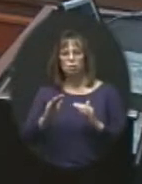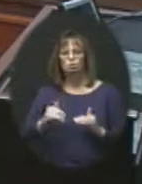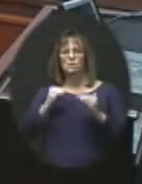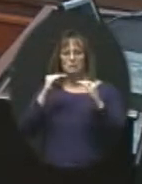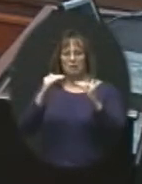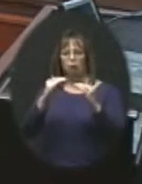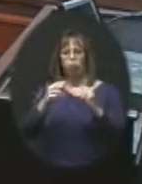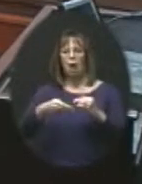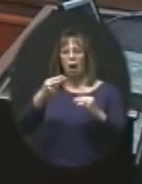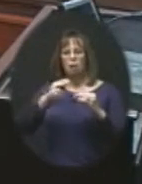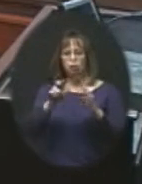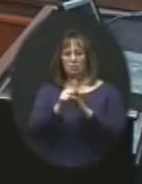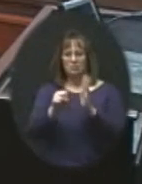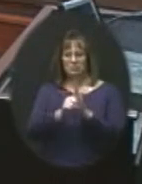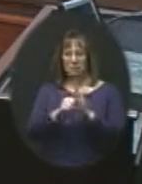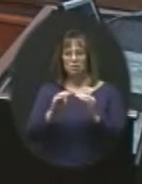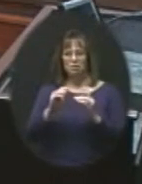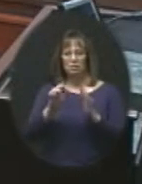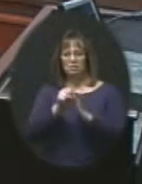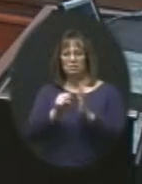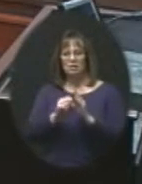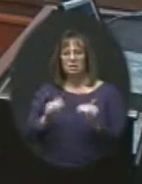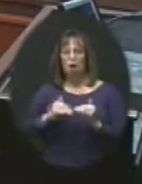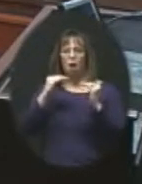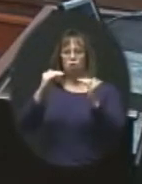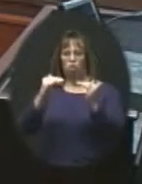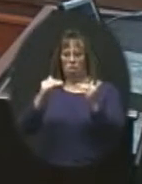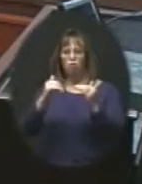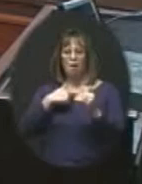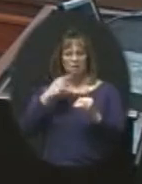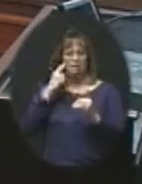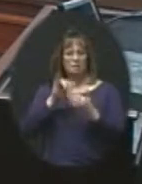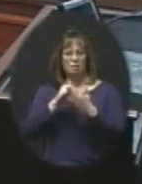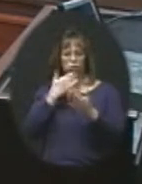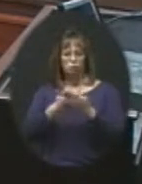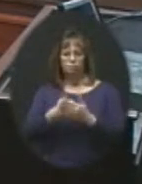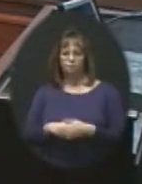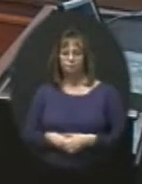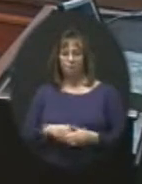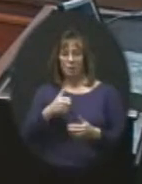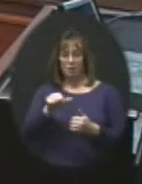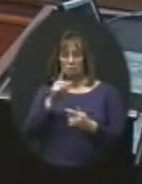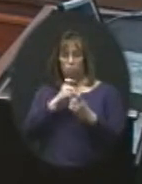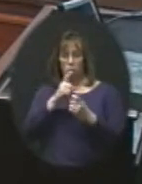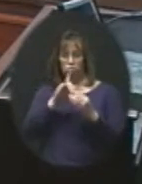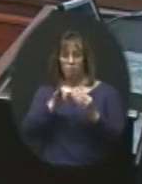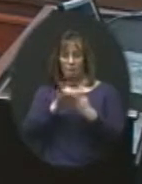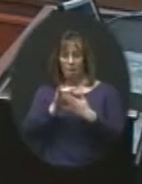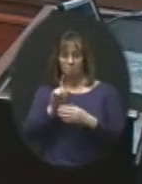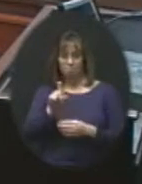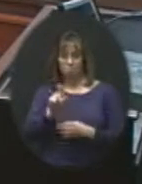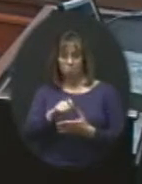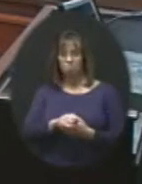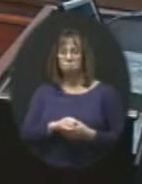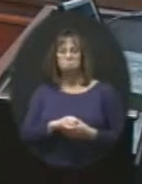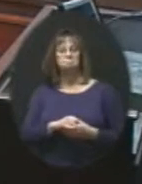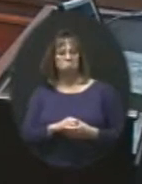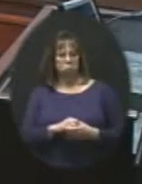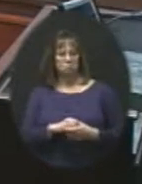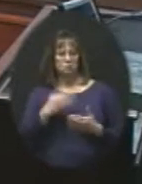state and holding the entire state to a higher level of performance. So I think that that's good. Any questions about that one? Okay, good.